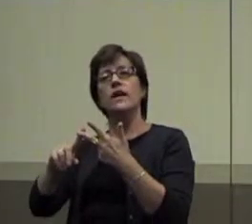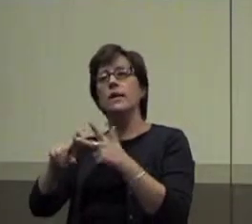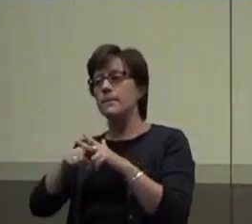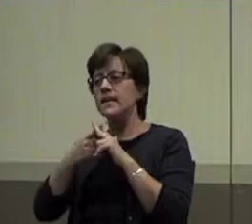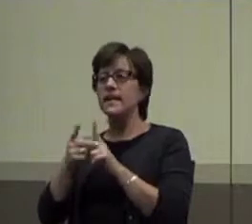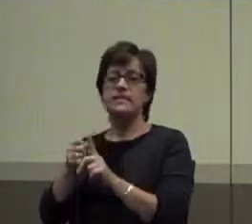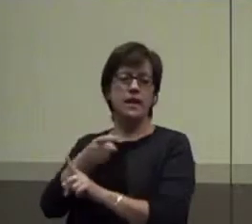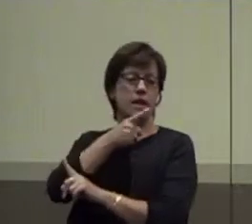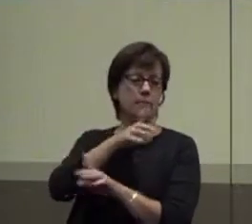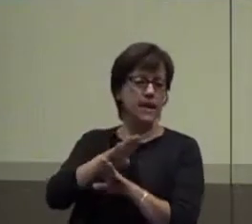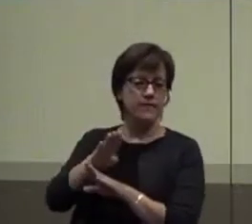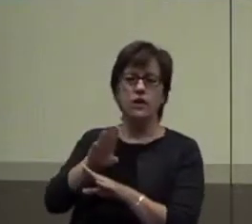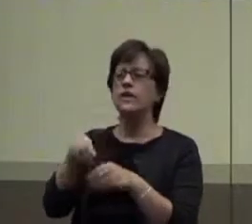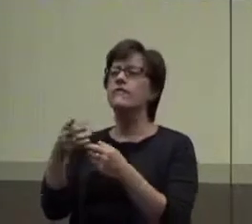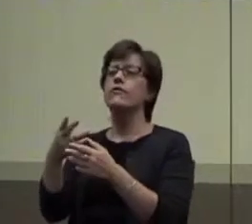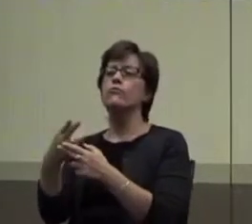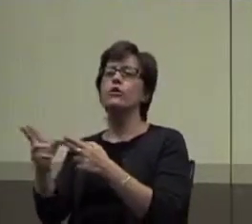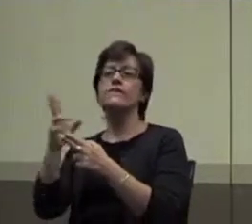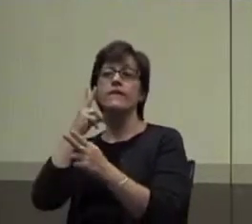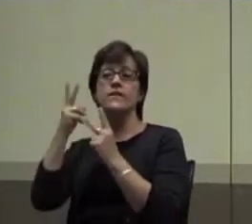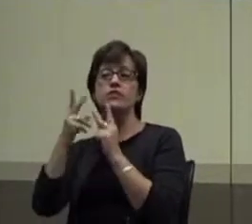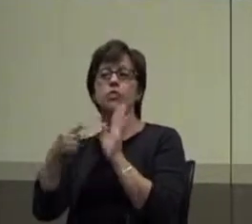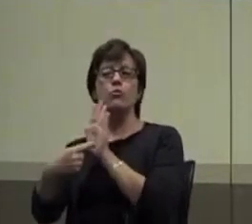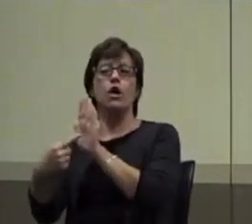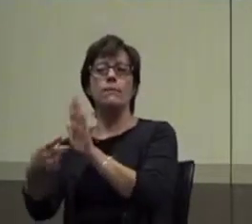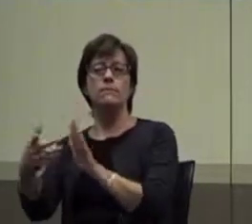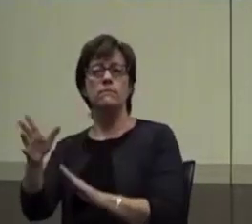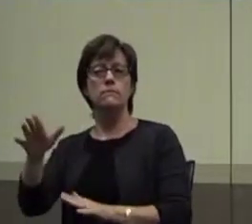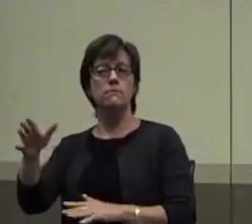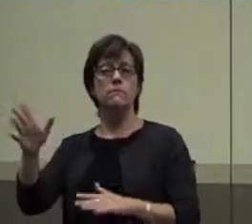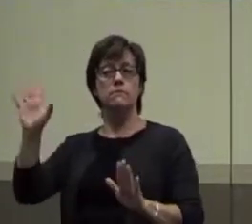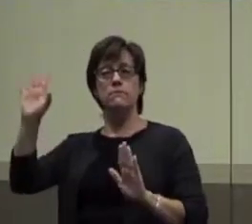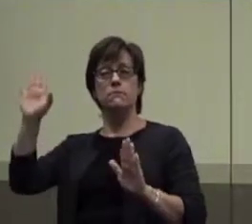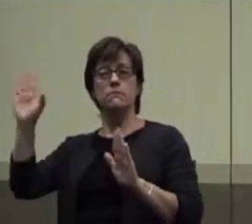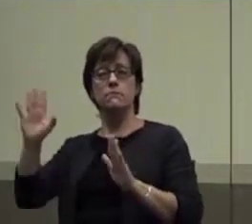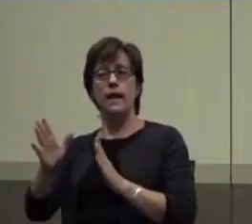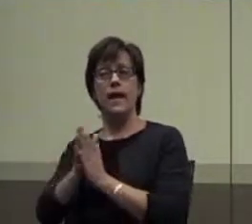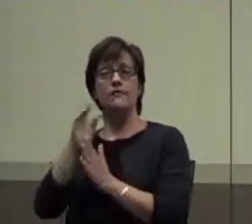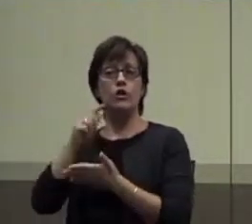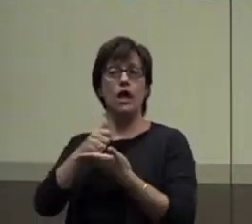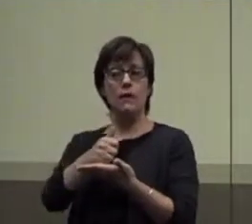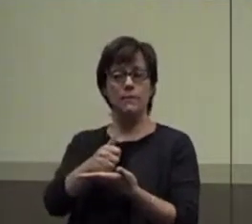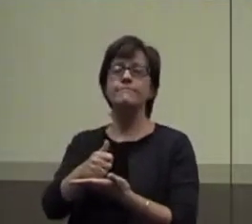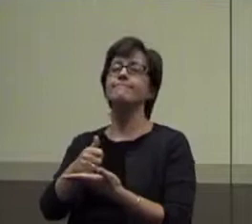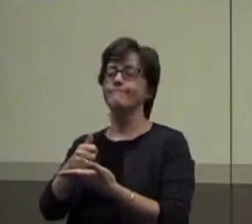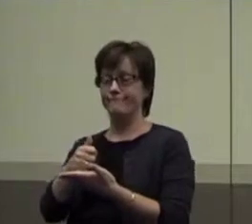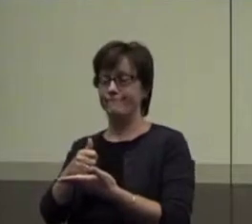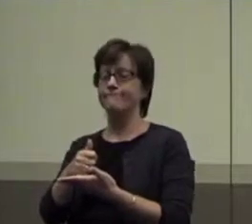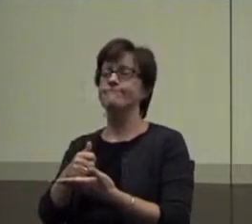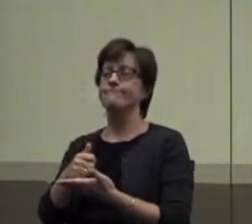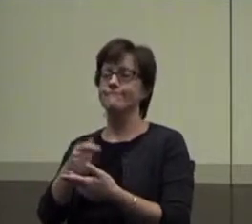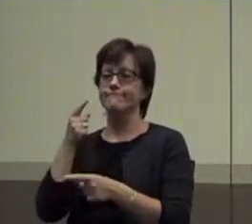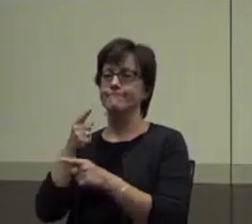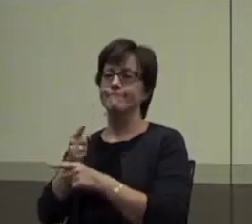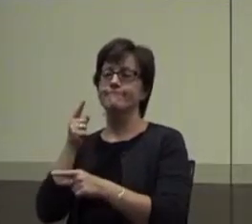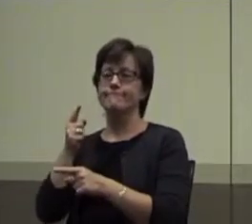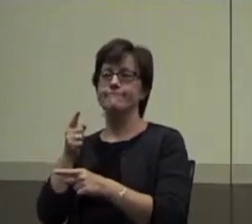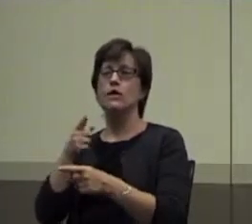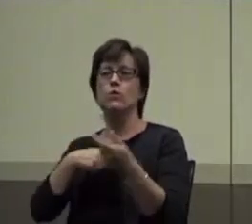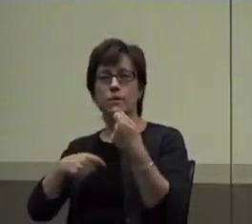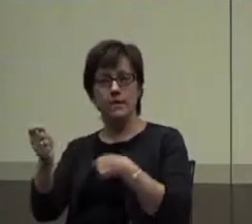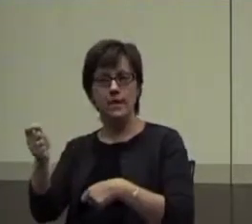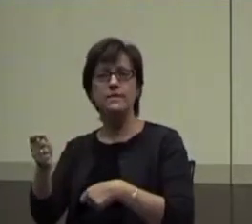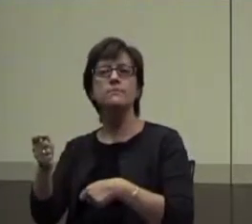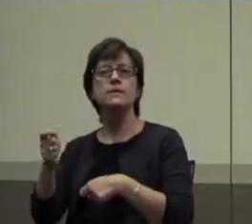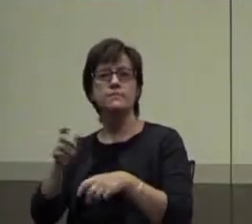give brief visual prompt to ask teacher for help, great job, we prompted the replacement behavior,